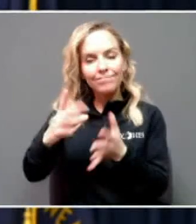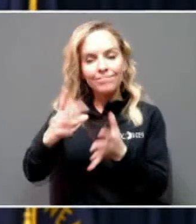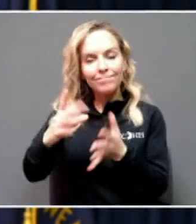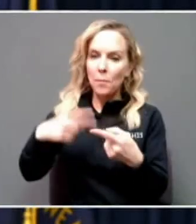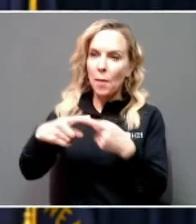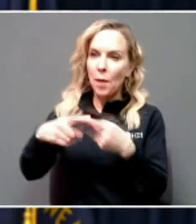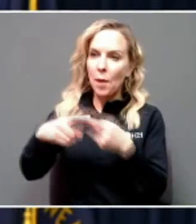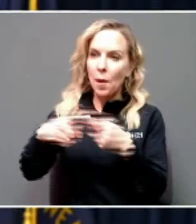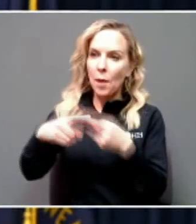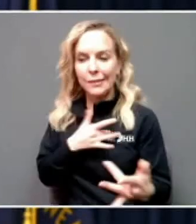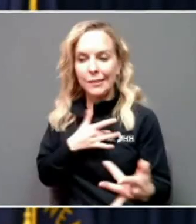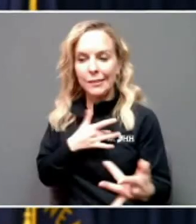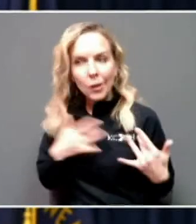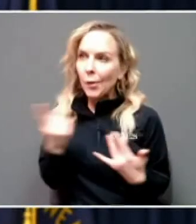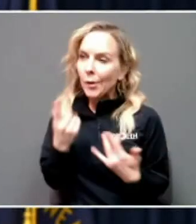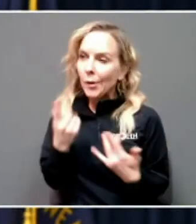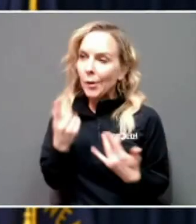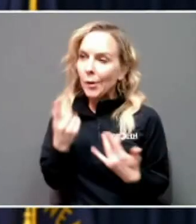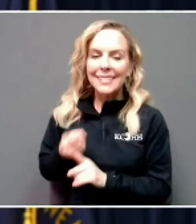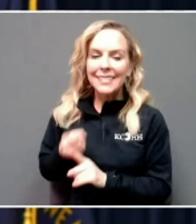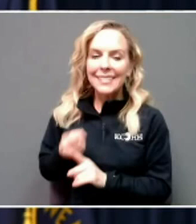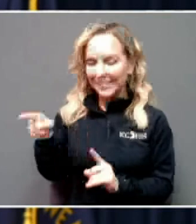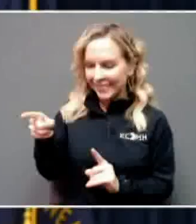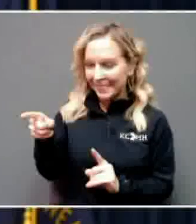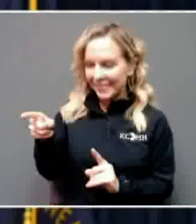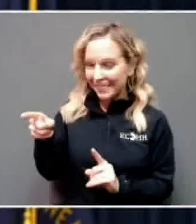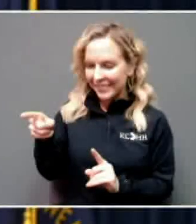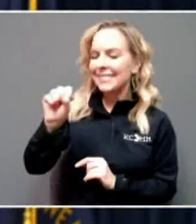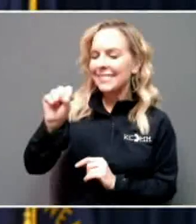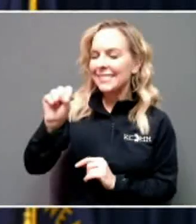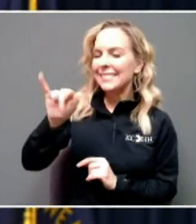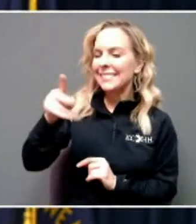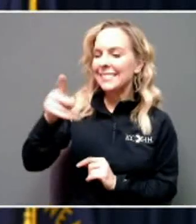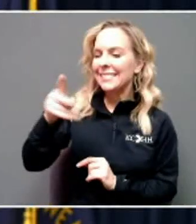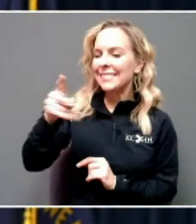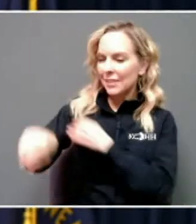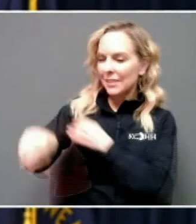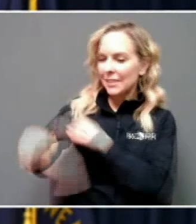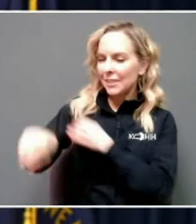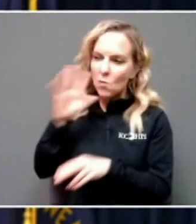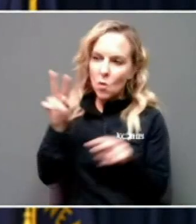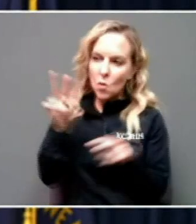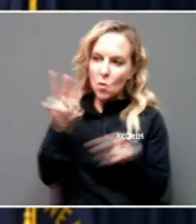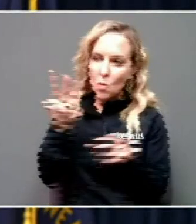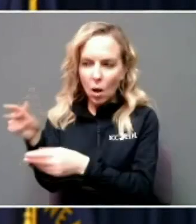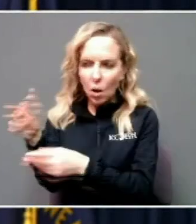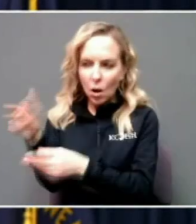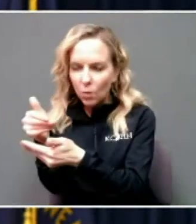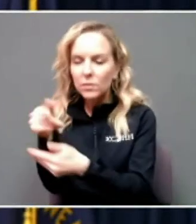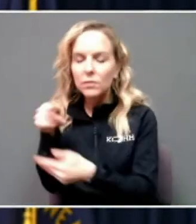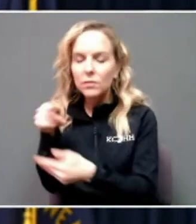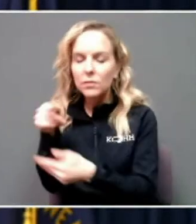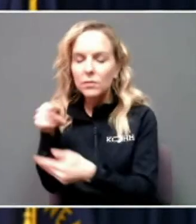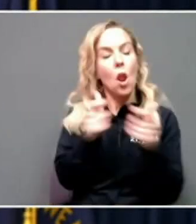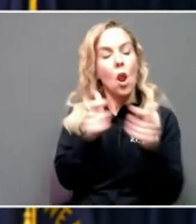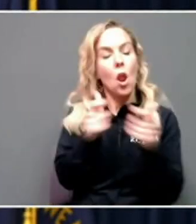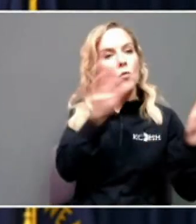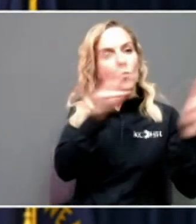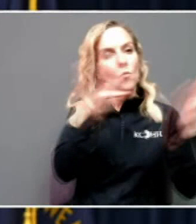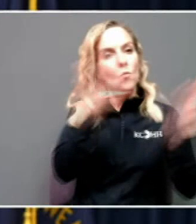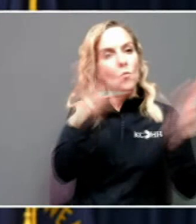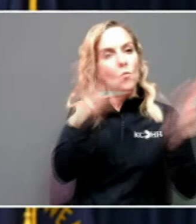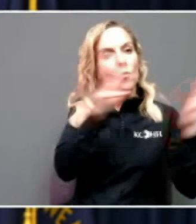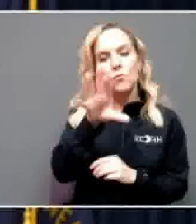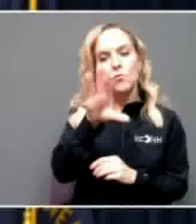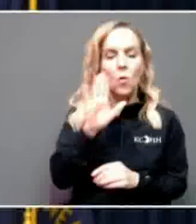have with Colonel Slinker today and he'll be watching this carefully. A large and significant weather storm is expected to